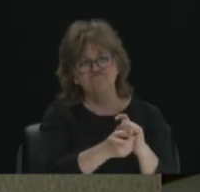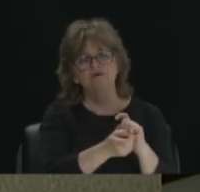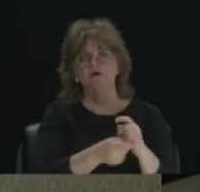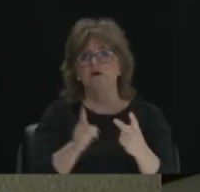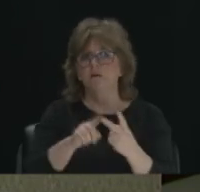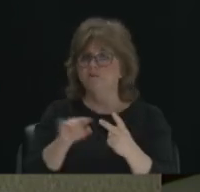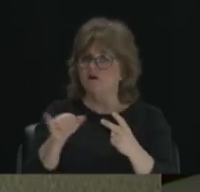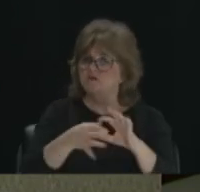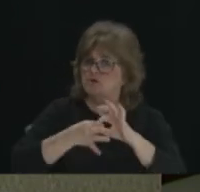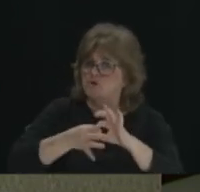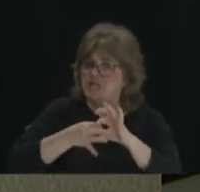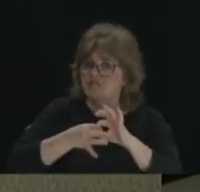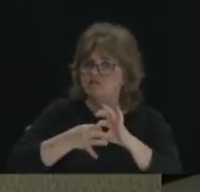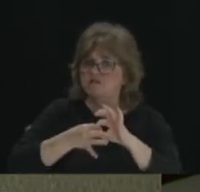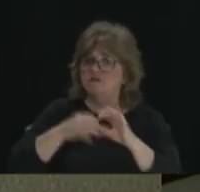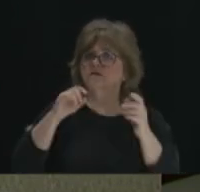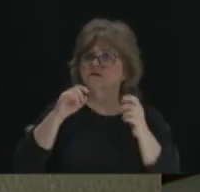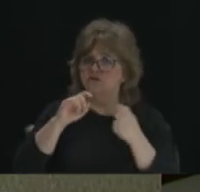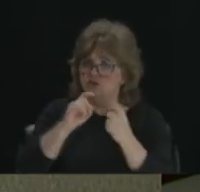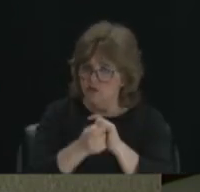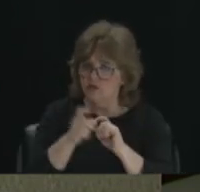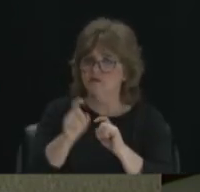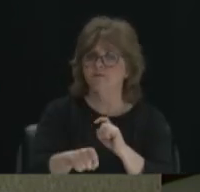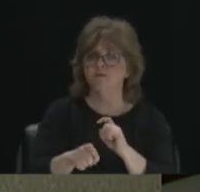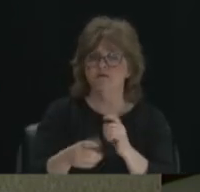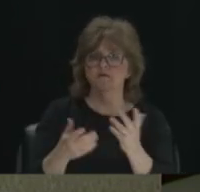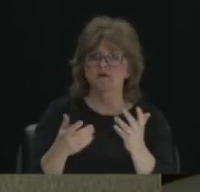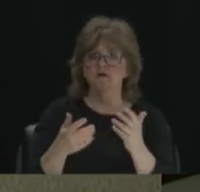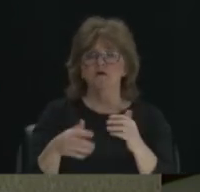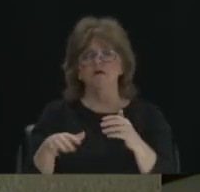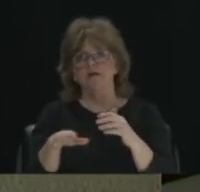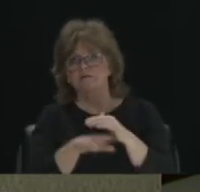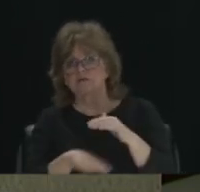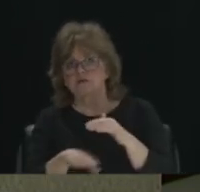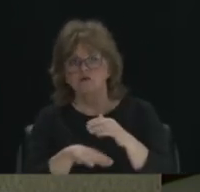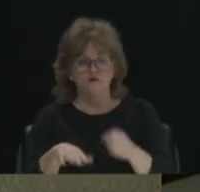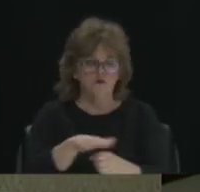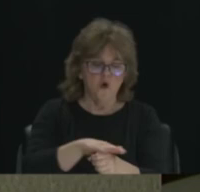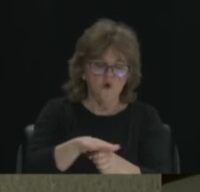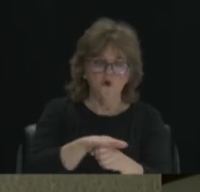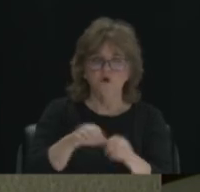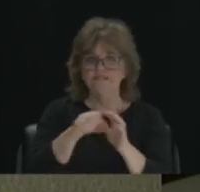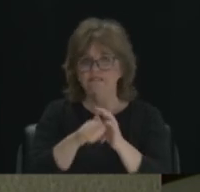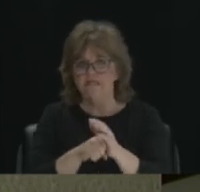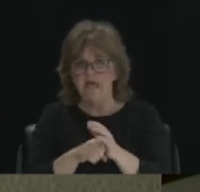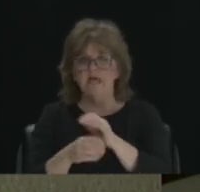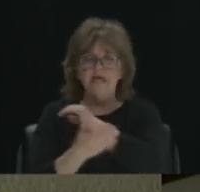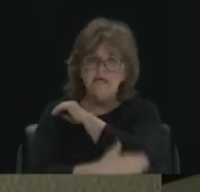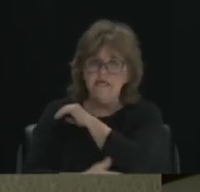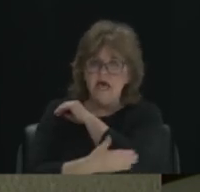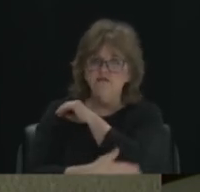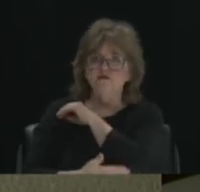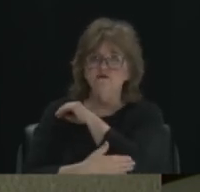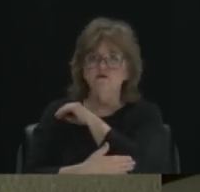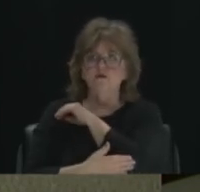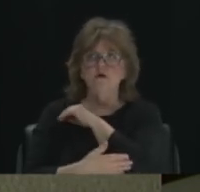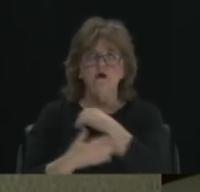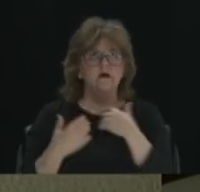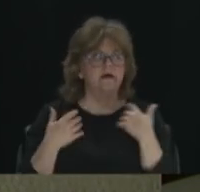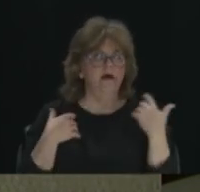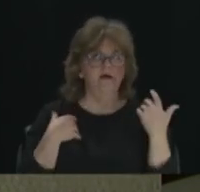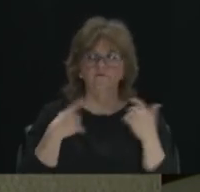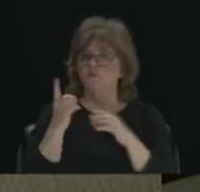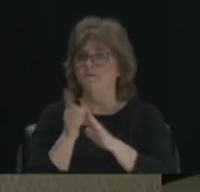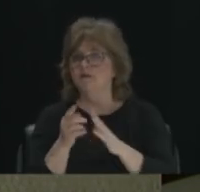needs to take place, too. And so changes that need to occur at the local, the state, even the national level. We've got a